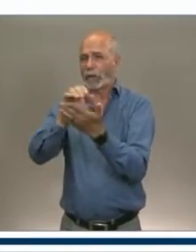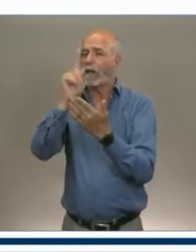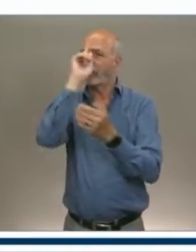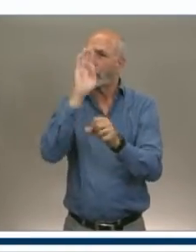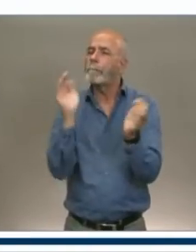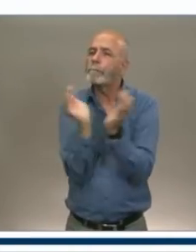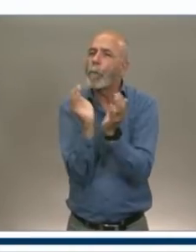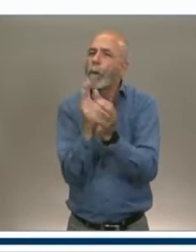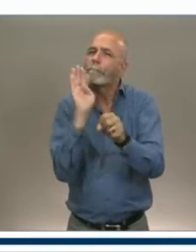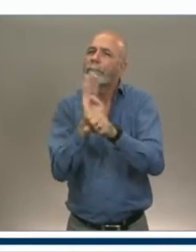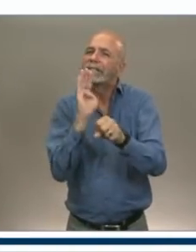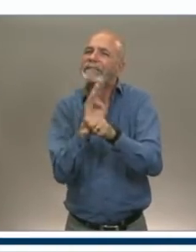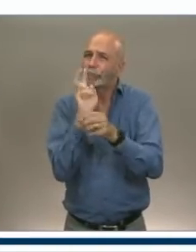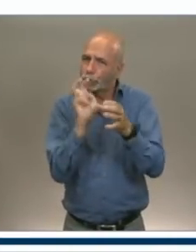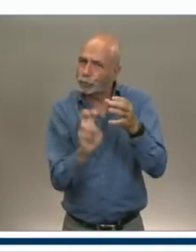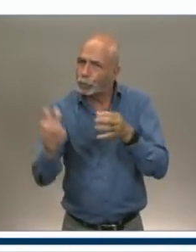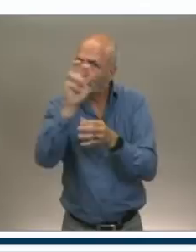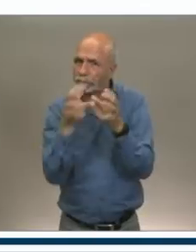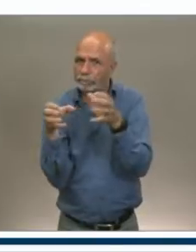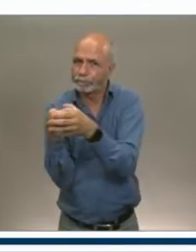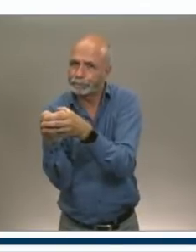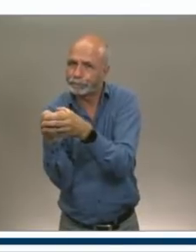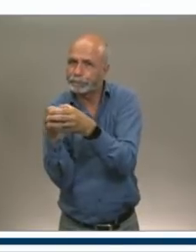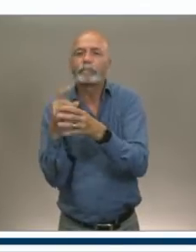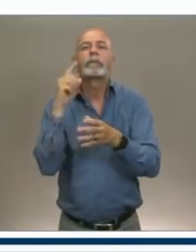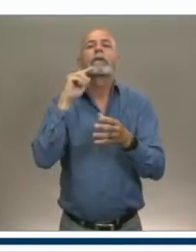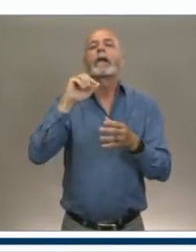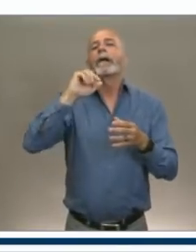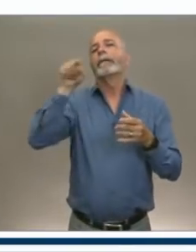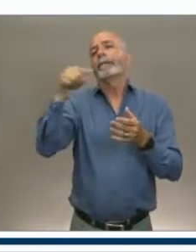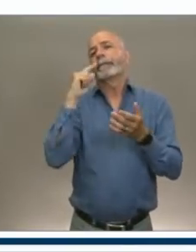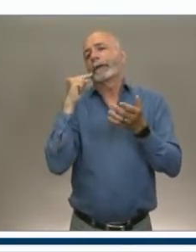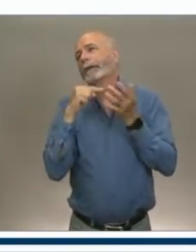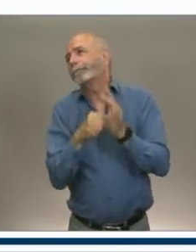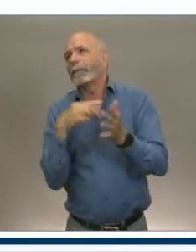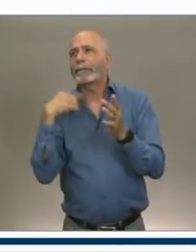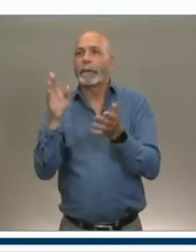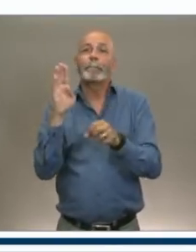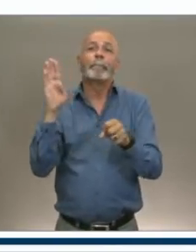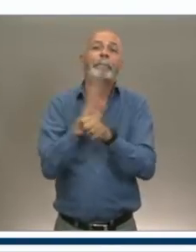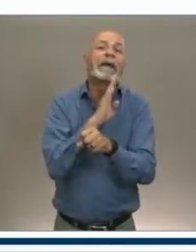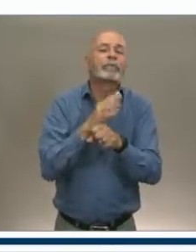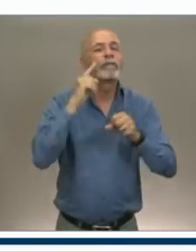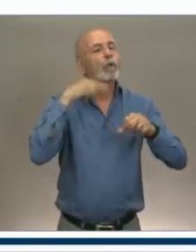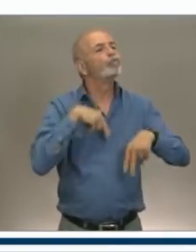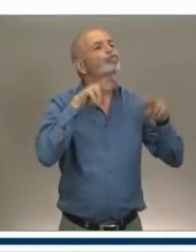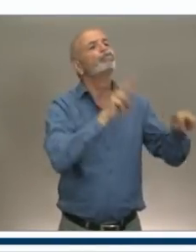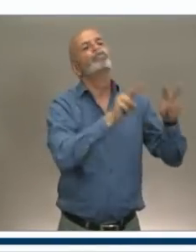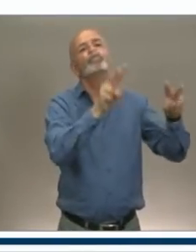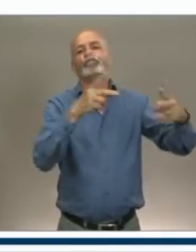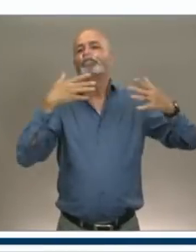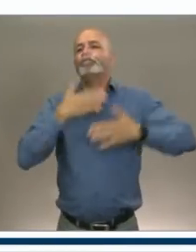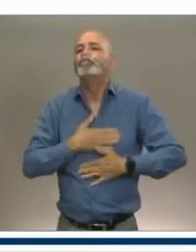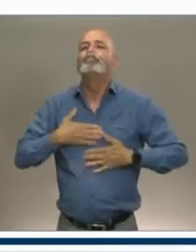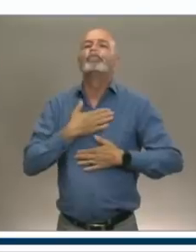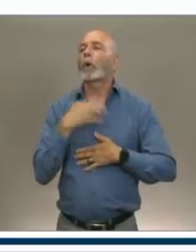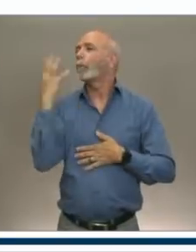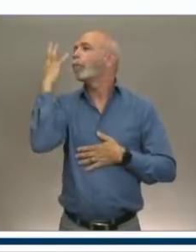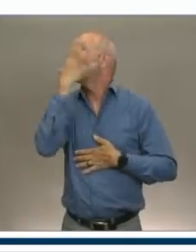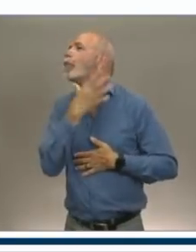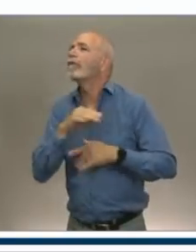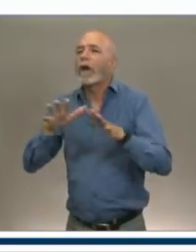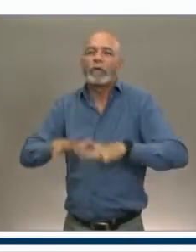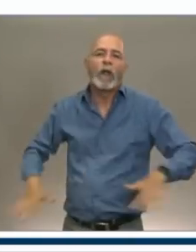such as tour operators, businesses providing scenic and sightseeing transportation, outdoor adventure